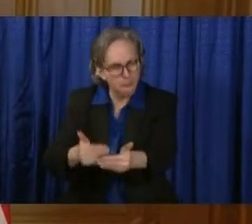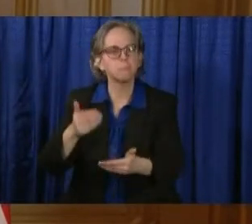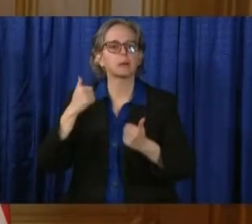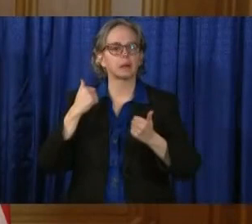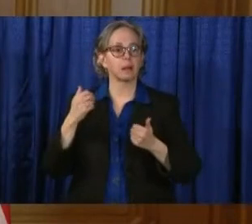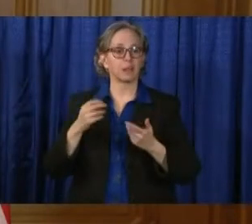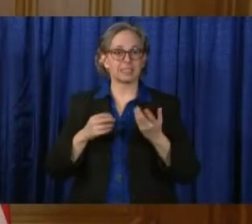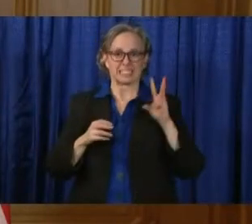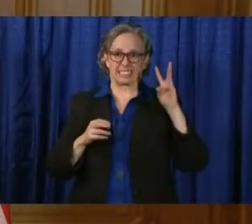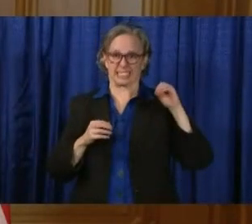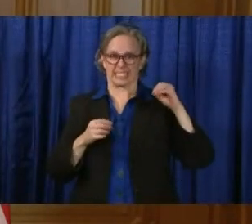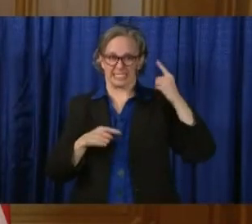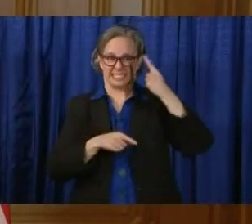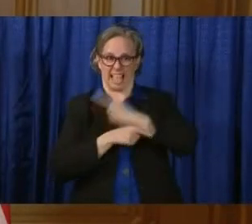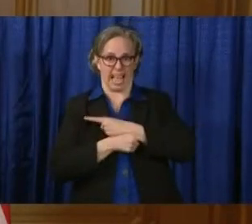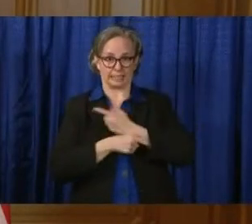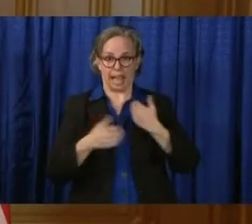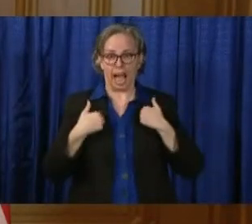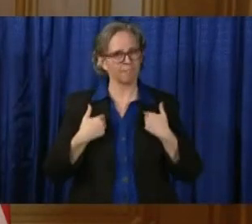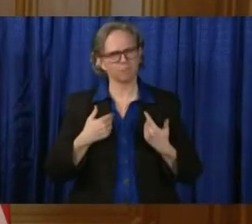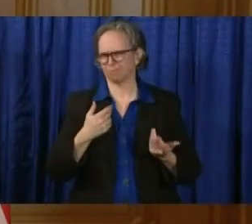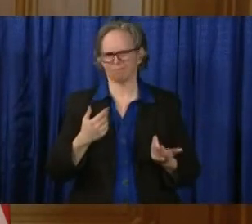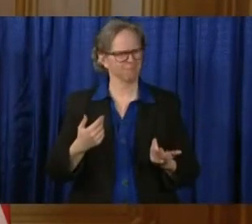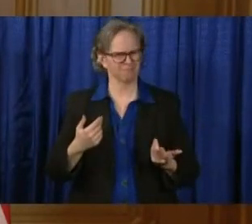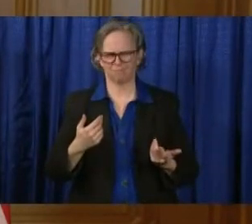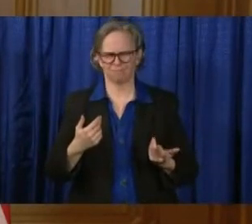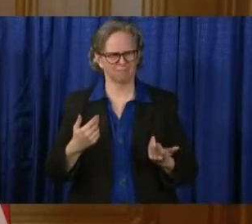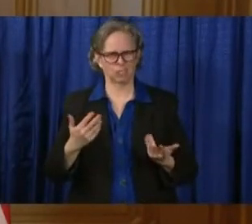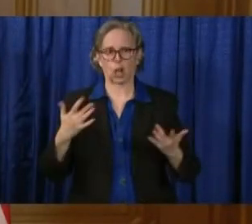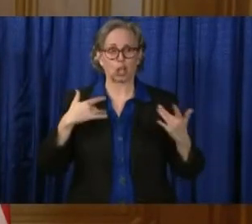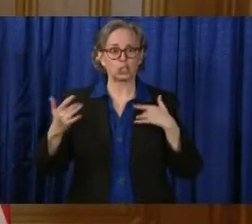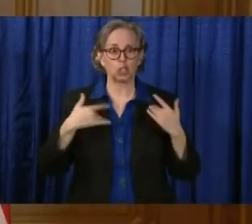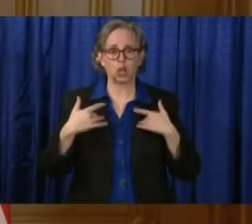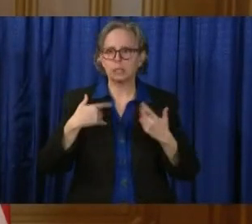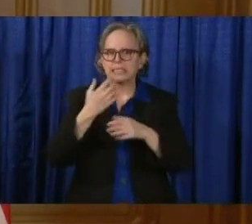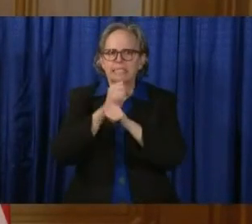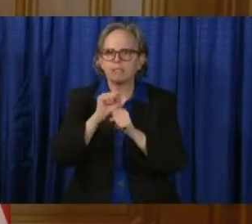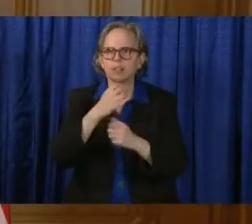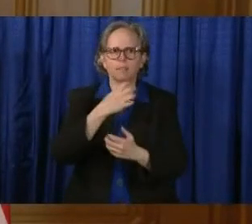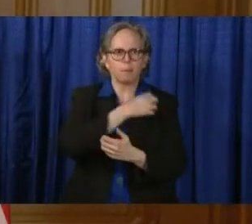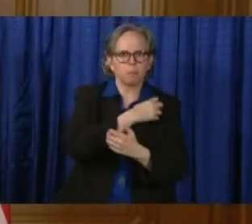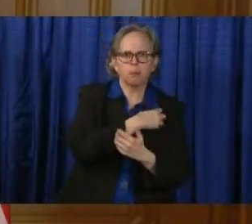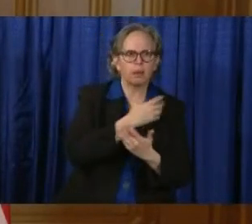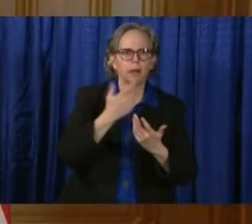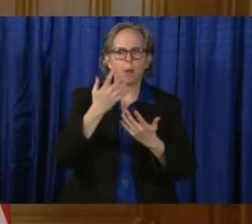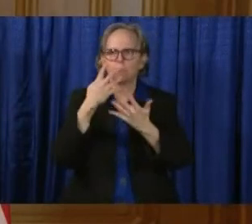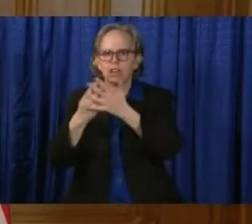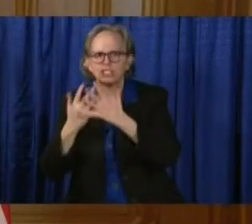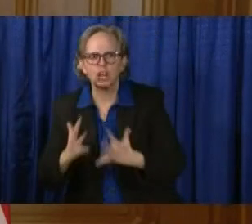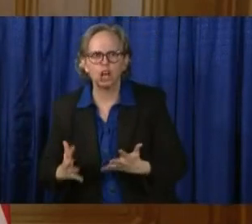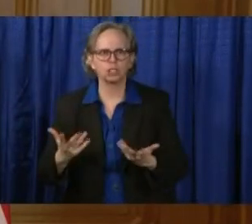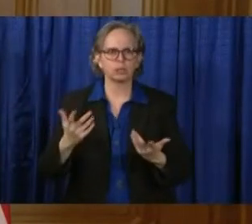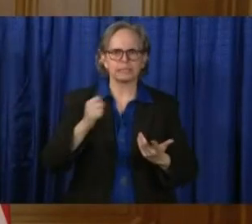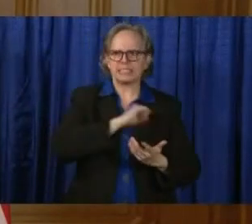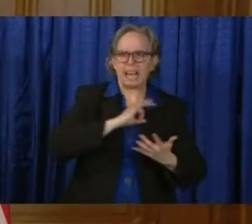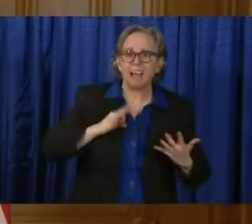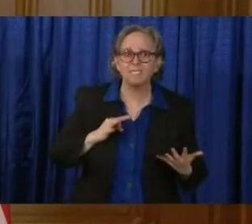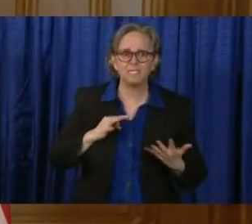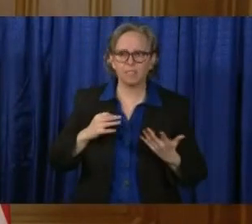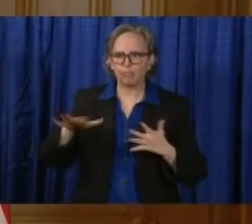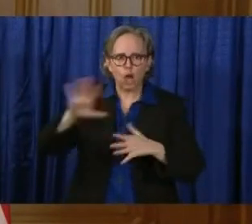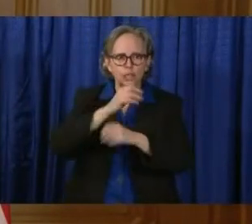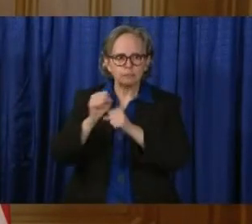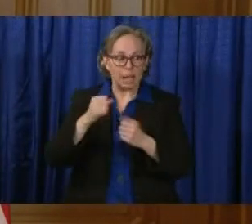And our concern is the safety of the guards, the safety of all prison personnel, the safety of the prisoners, and the safety of the public. So we're balancing